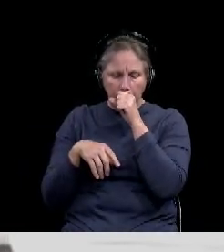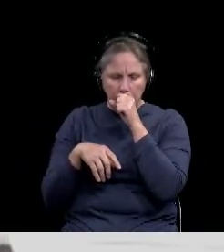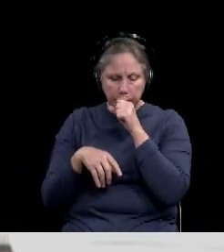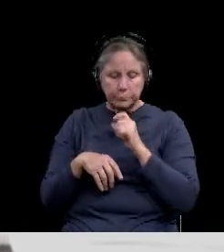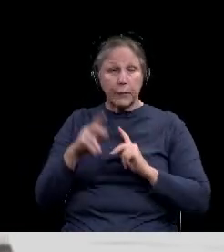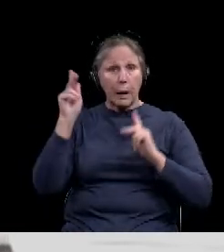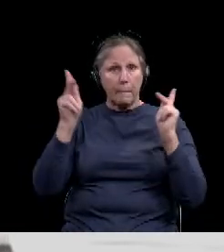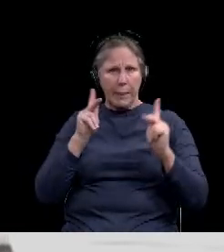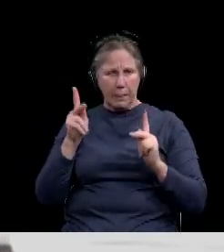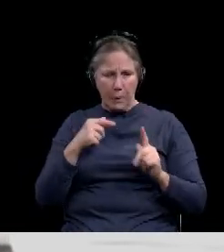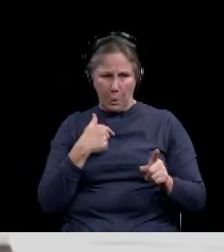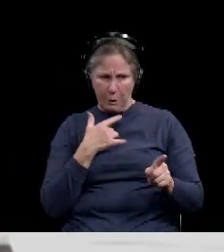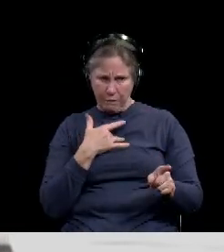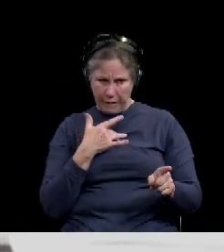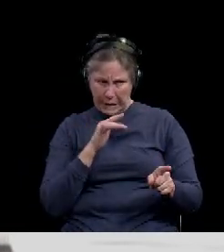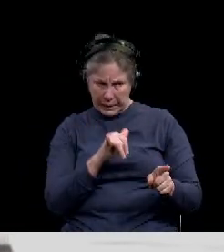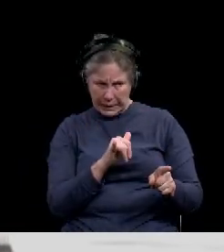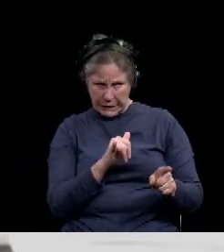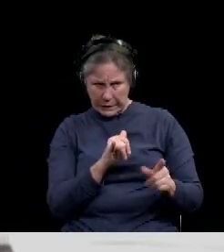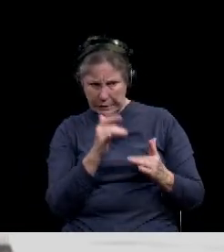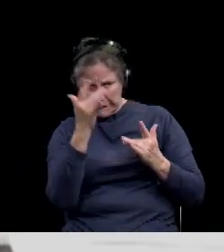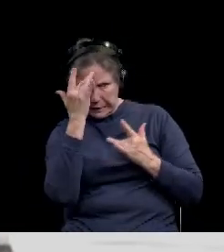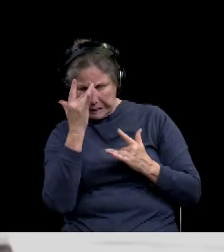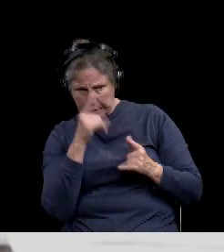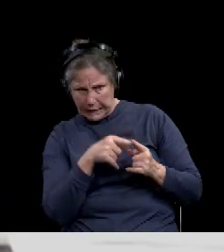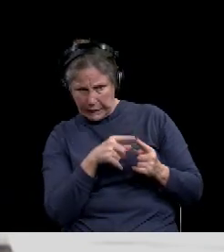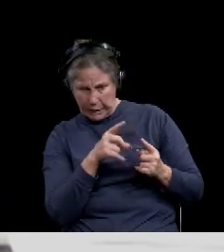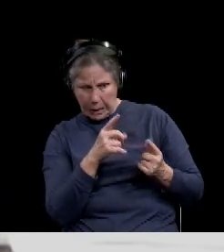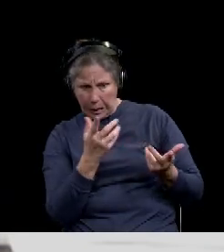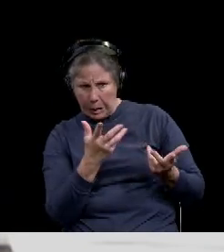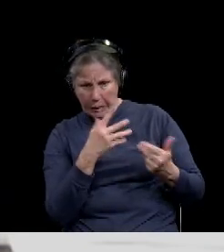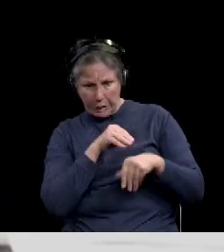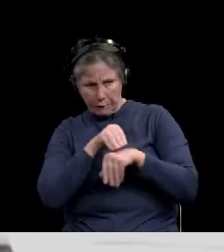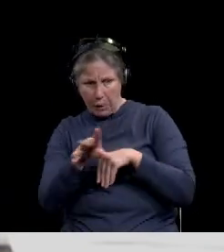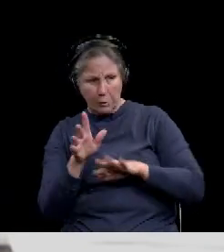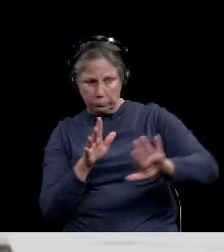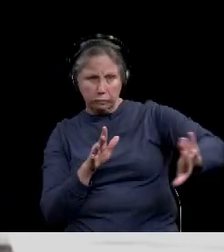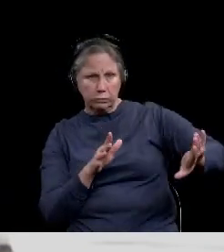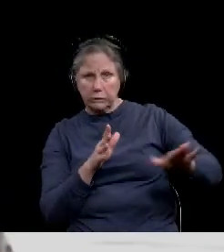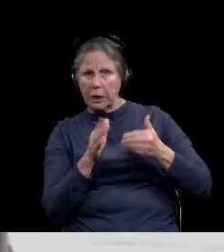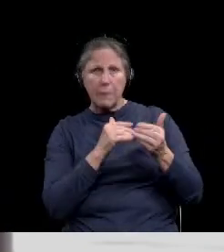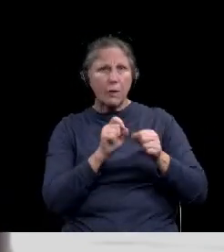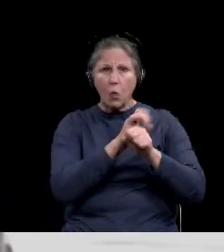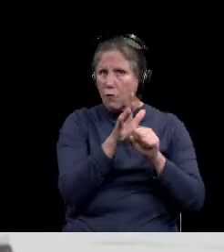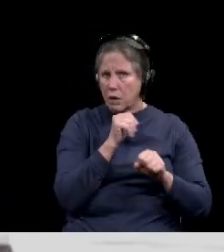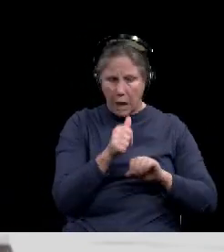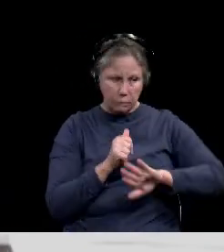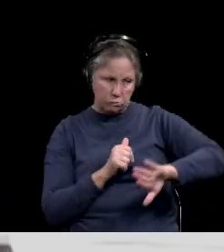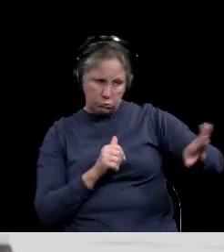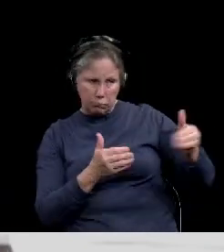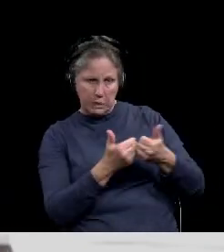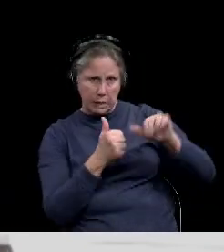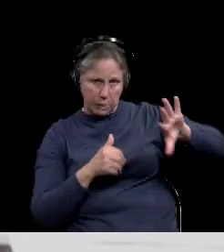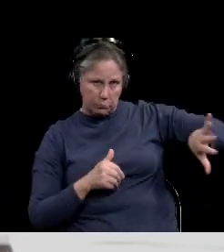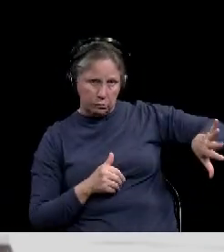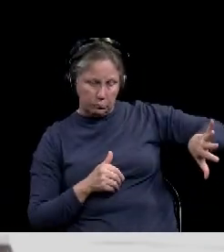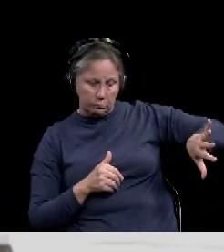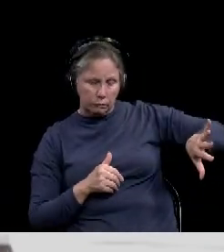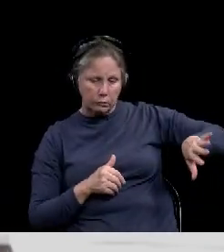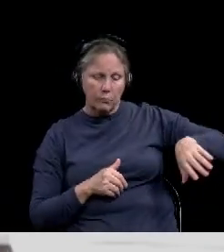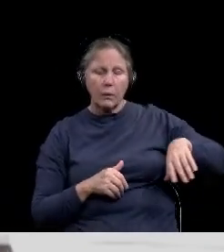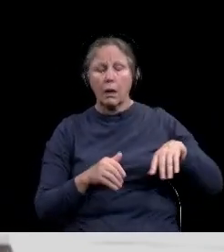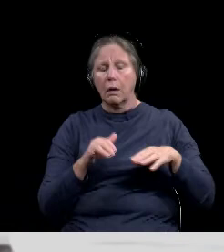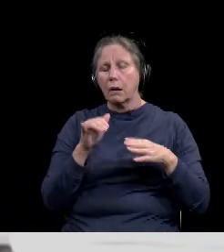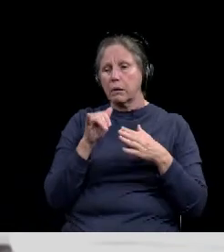been identified as infectious, whether it's coronavirus or another infectious process. Um, and then, uh, making sure that, that we're